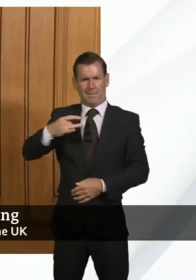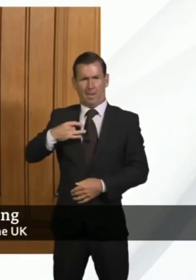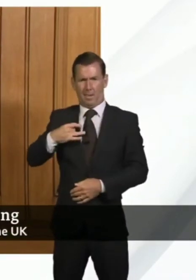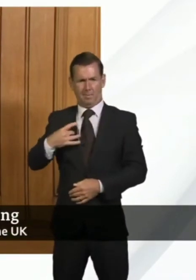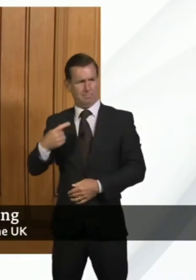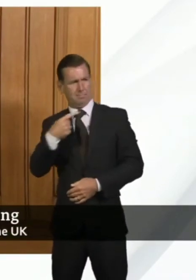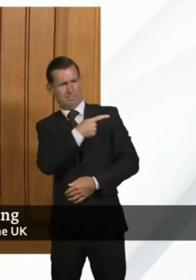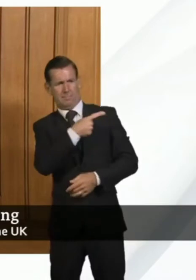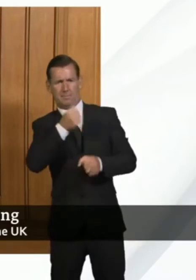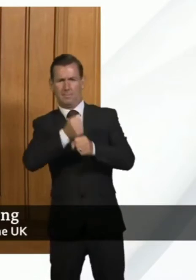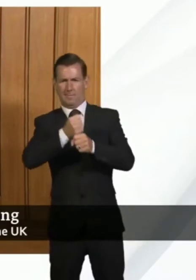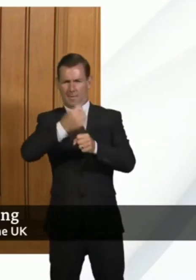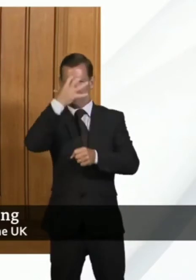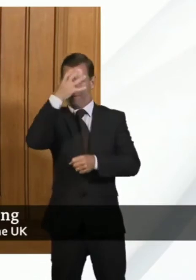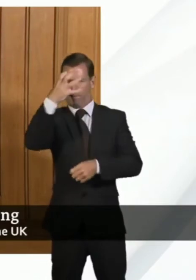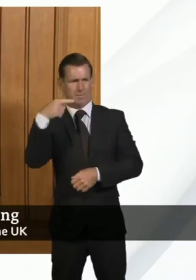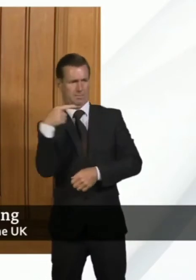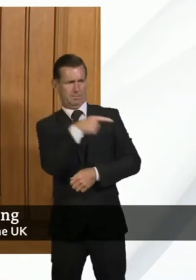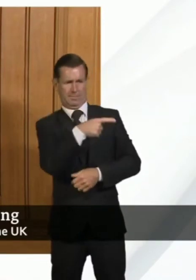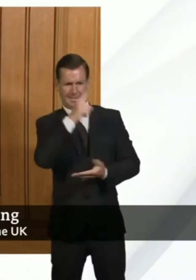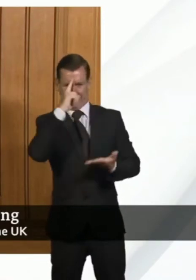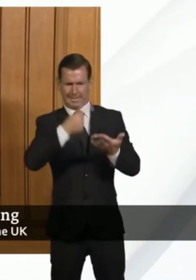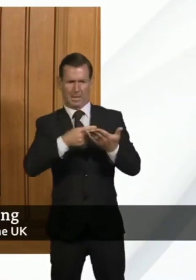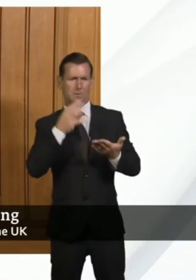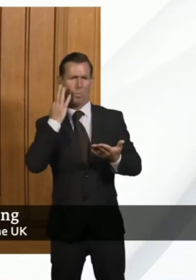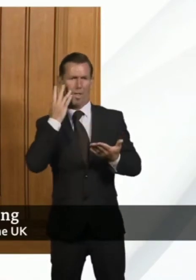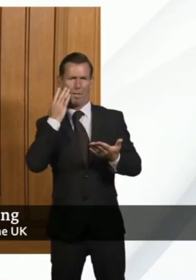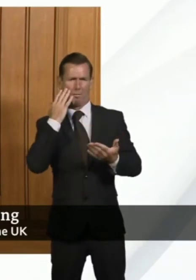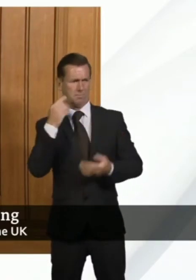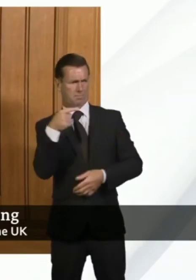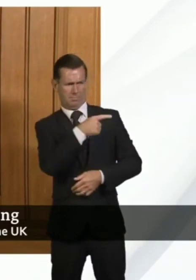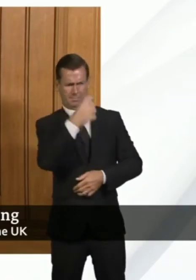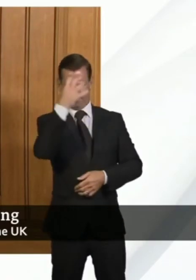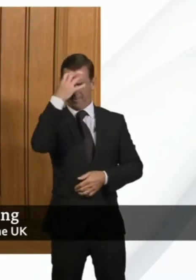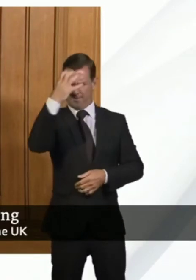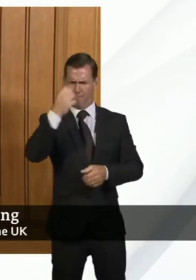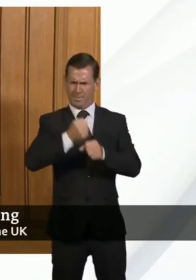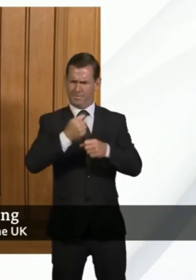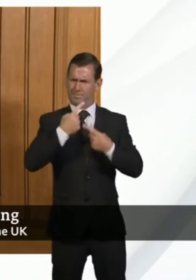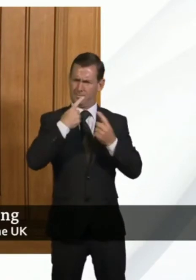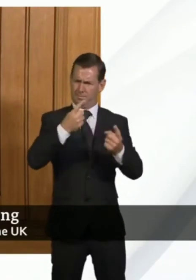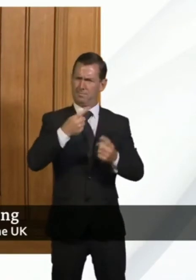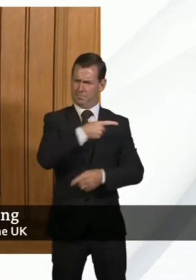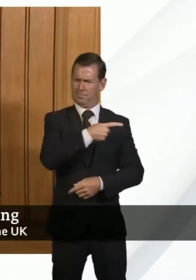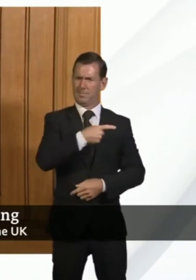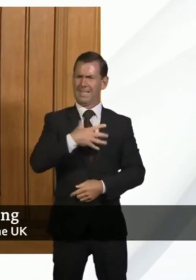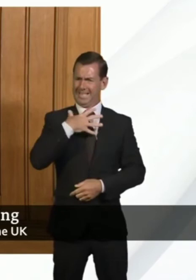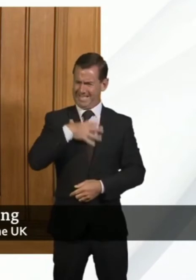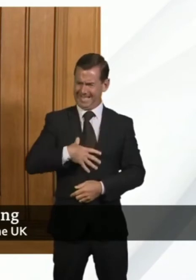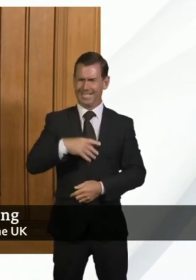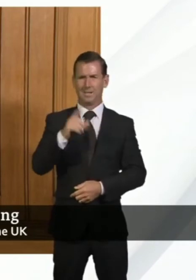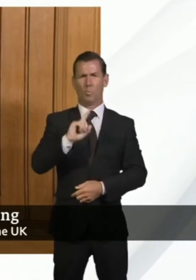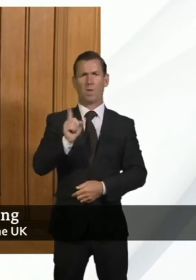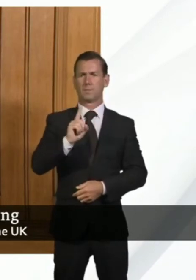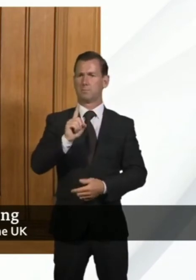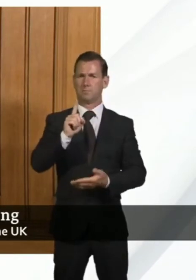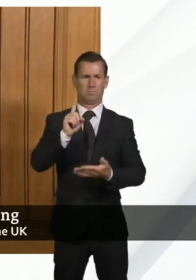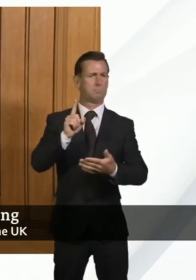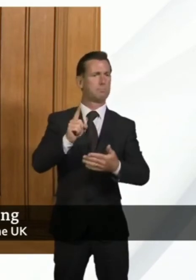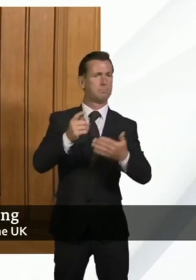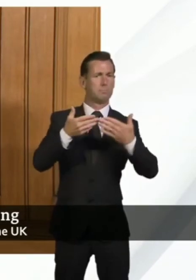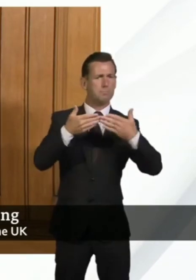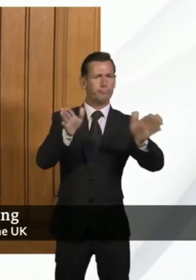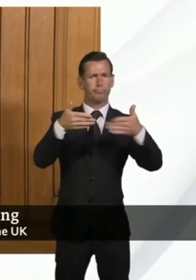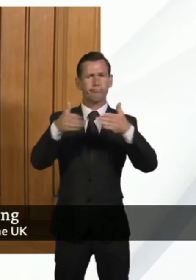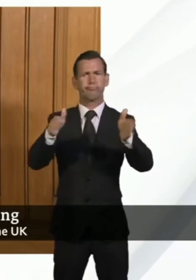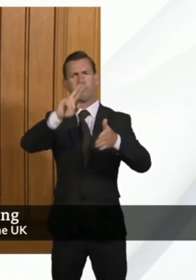I know the government would want to see, and I think they've said, that they need to have the context that there will not be a rise